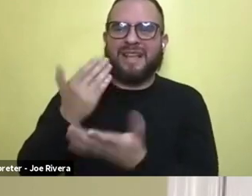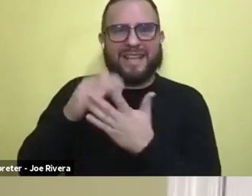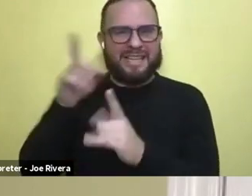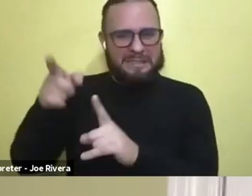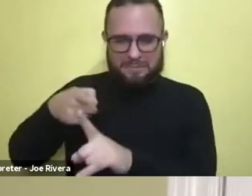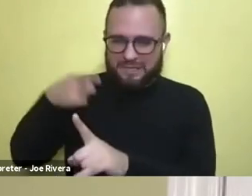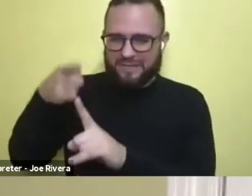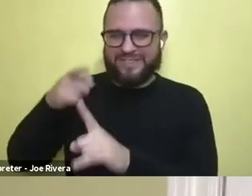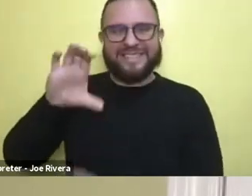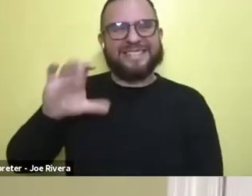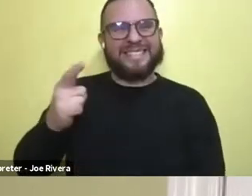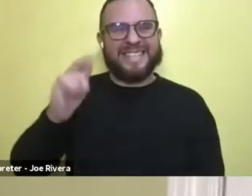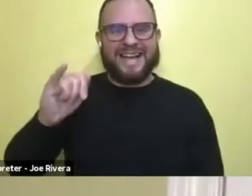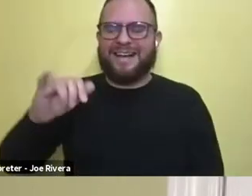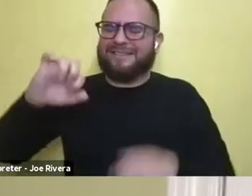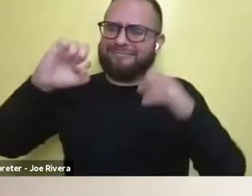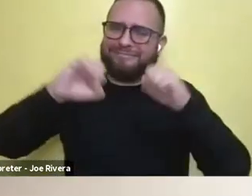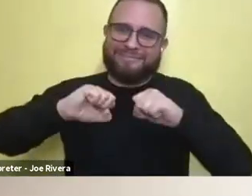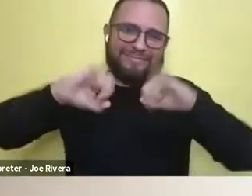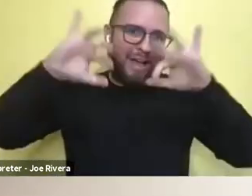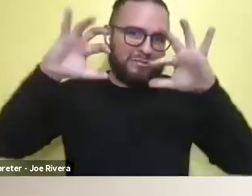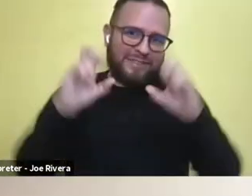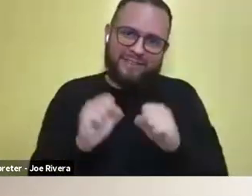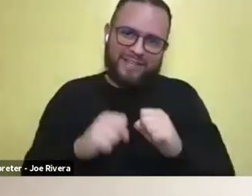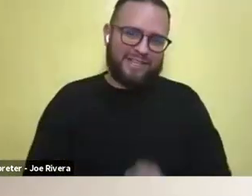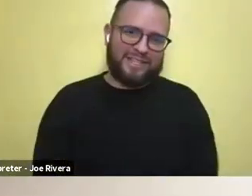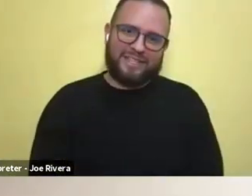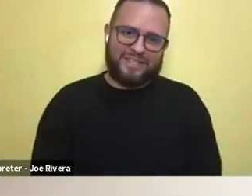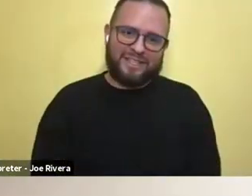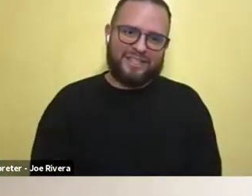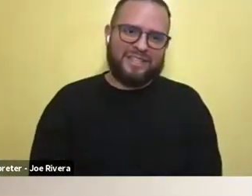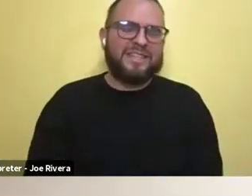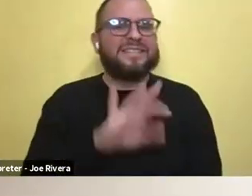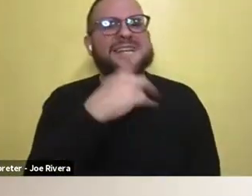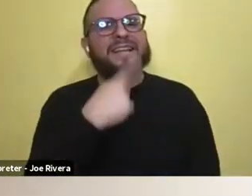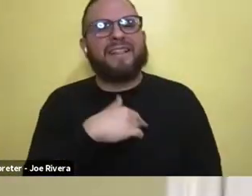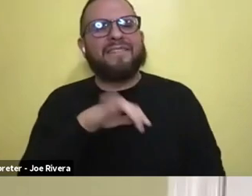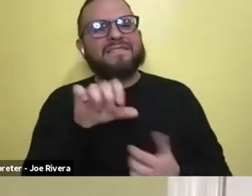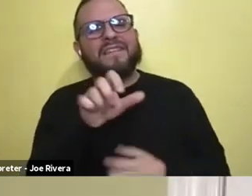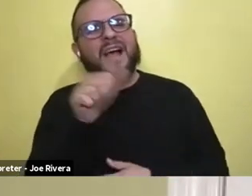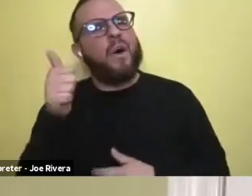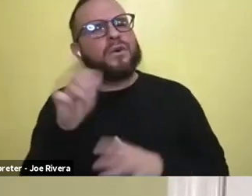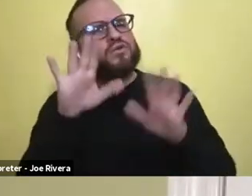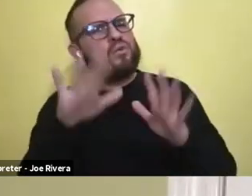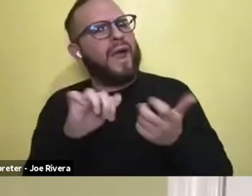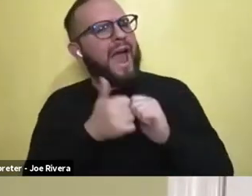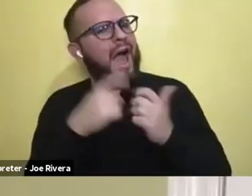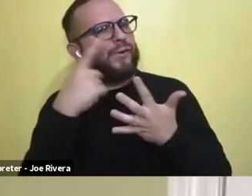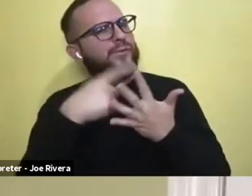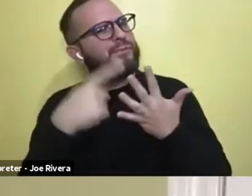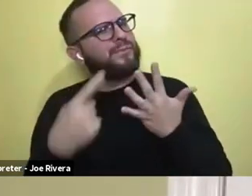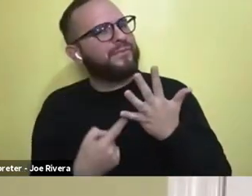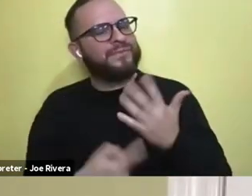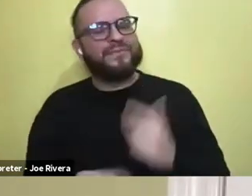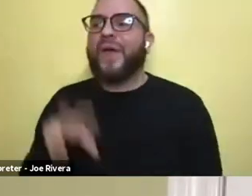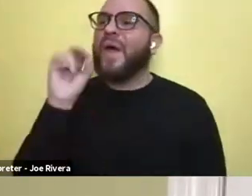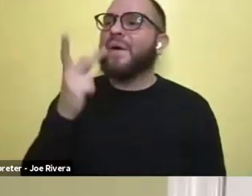absolutely outstanding. How, how else were we great, Michaela? Okay. Reason one.